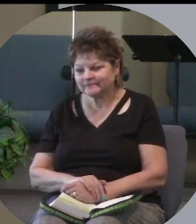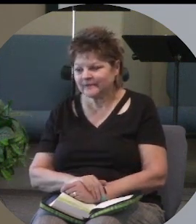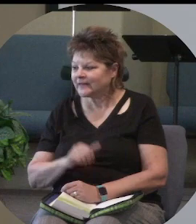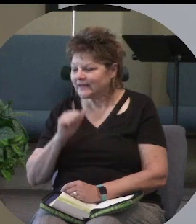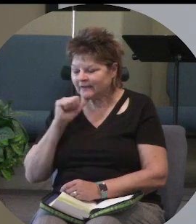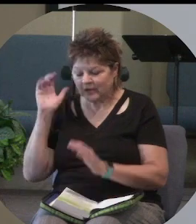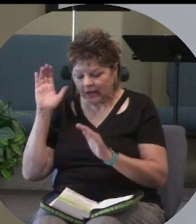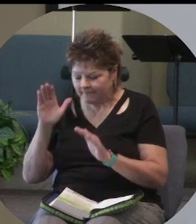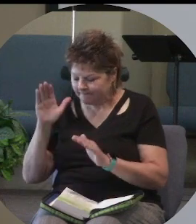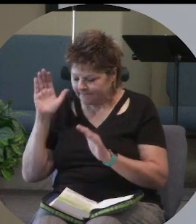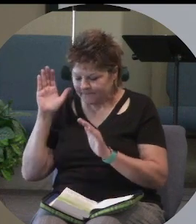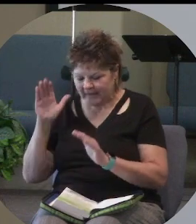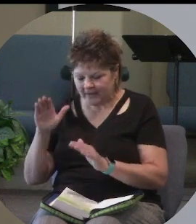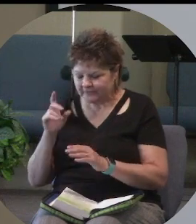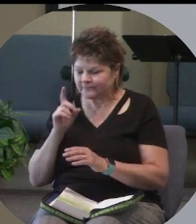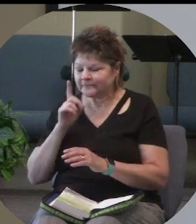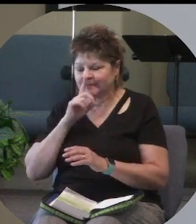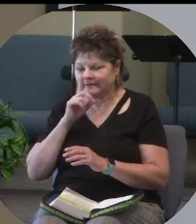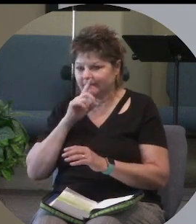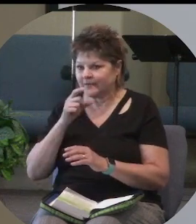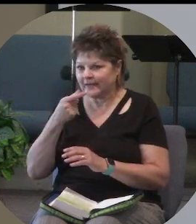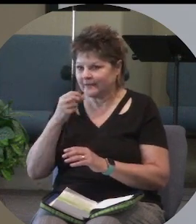have not bowed a knee to that false God.